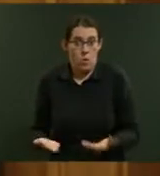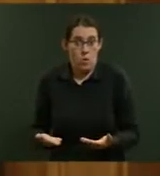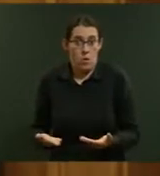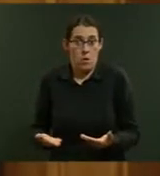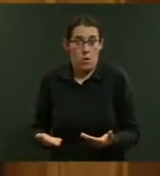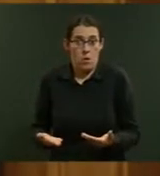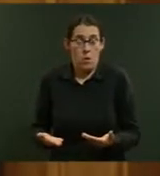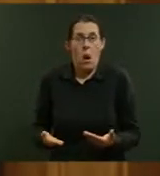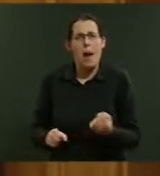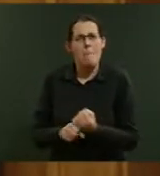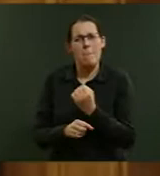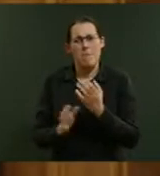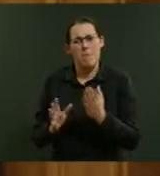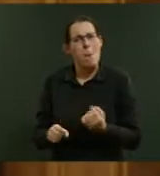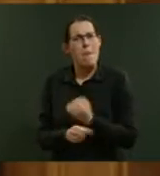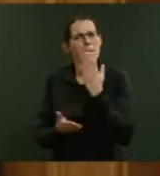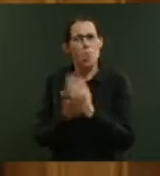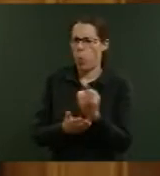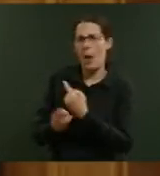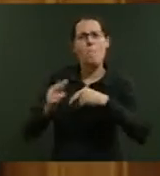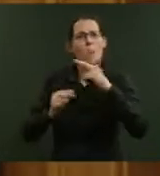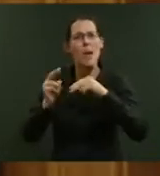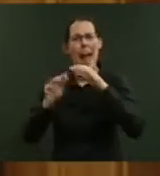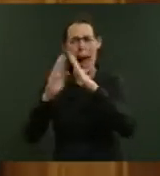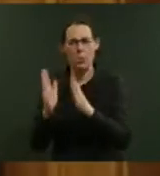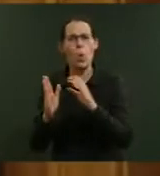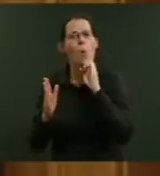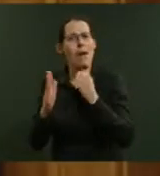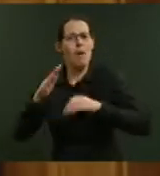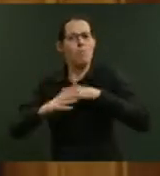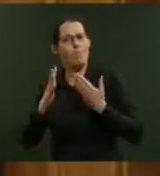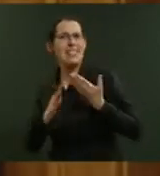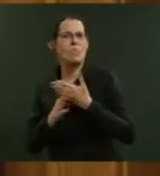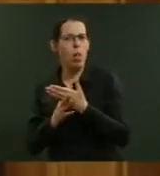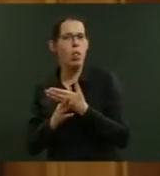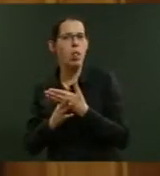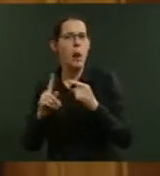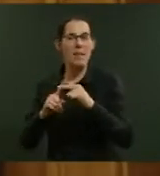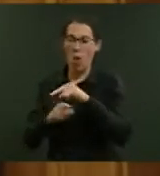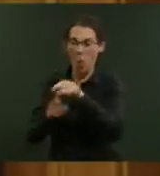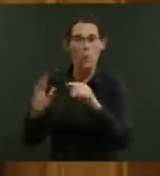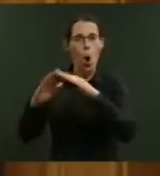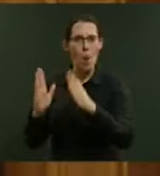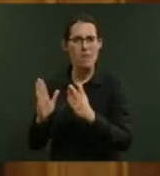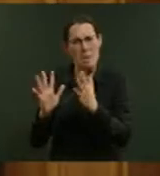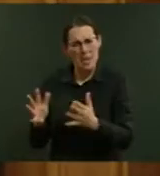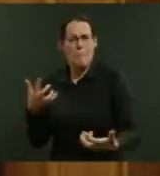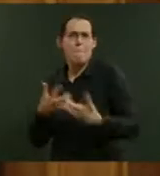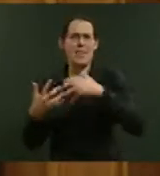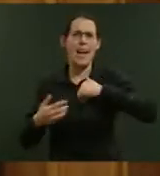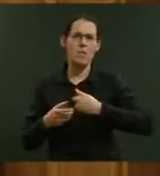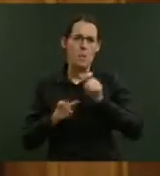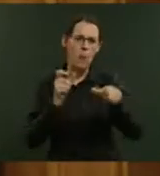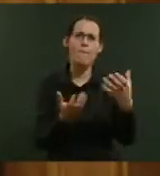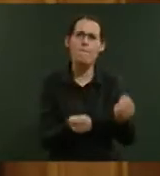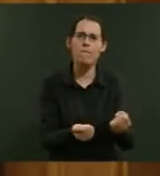sure that we are building houses that are accessible and that those homes meet the needs of people. people. In